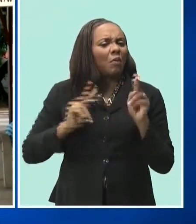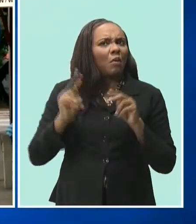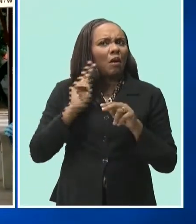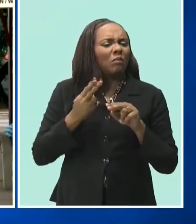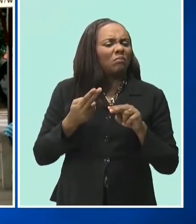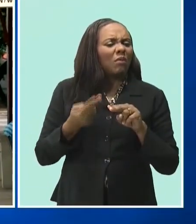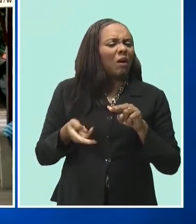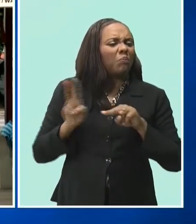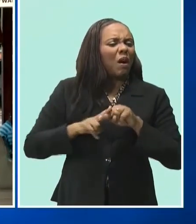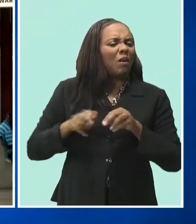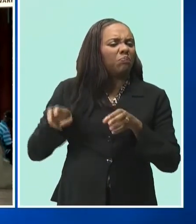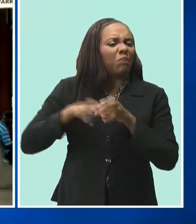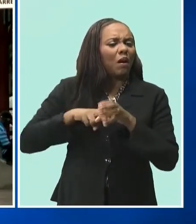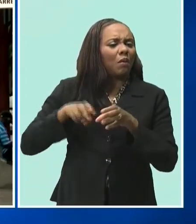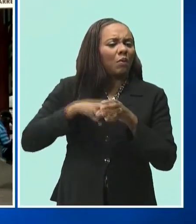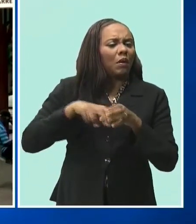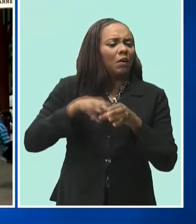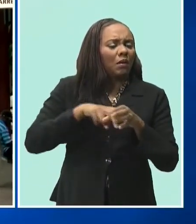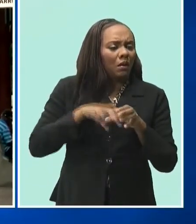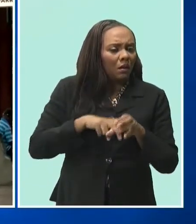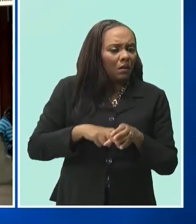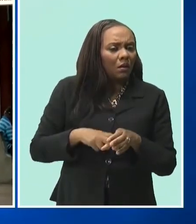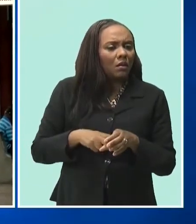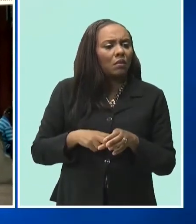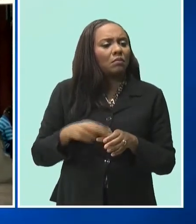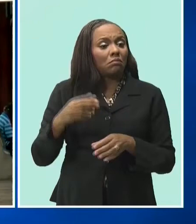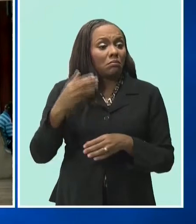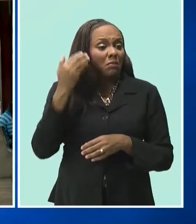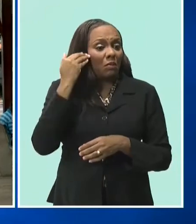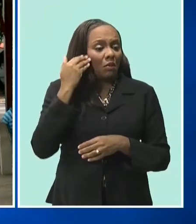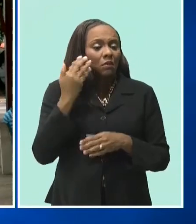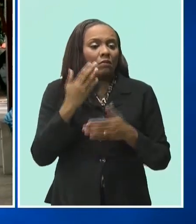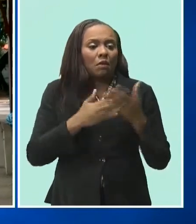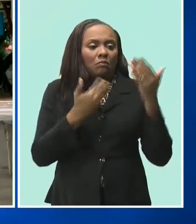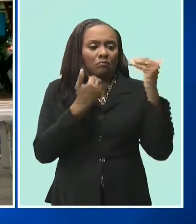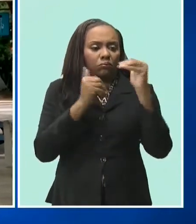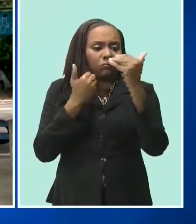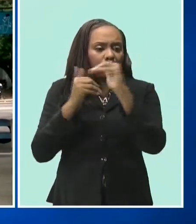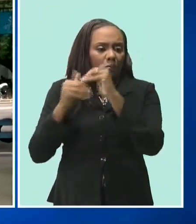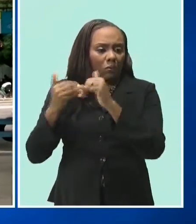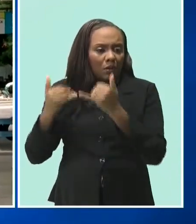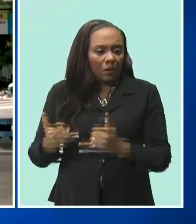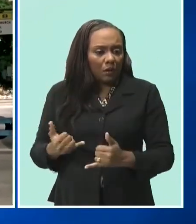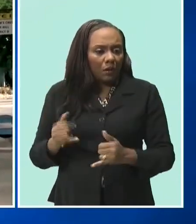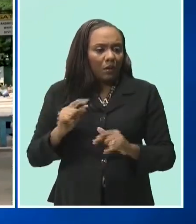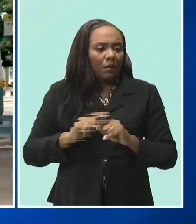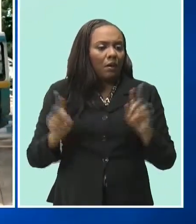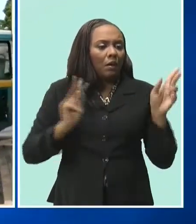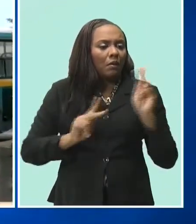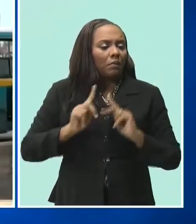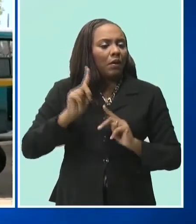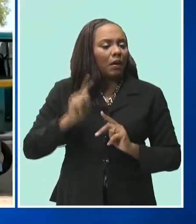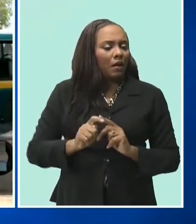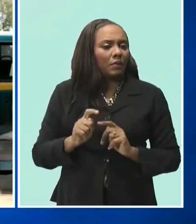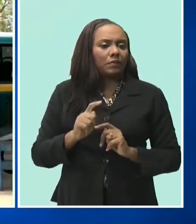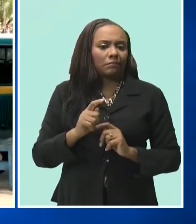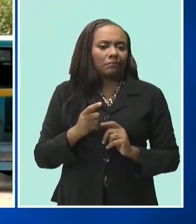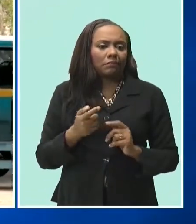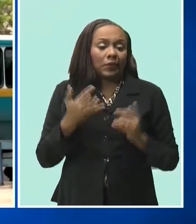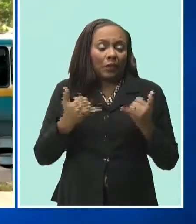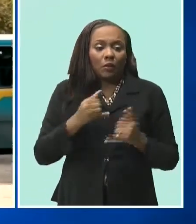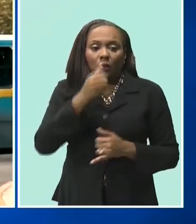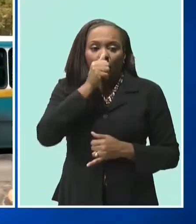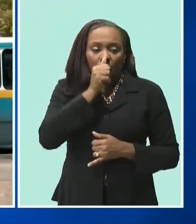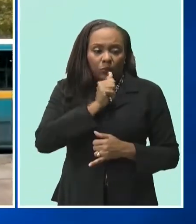in ridership, given the size of its fleet and the restrictions under which the state-owned entity operates. Commuters are being told to expect some